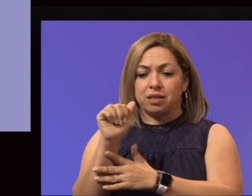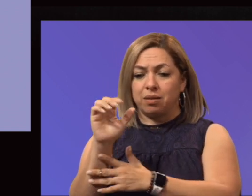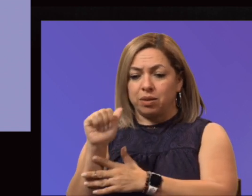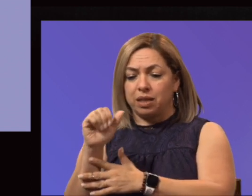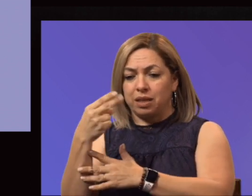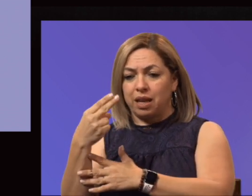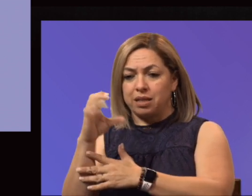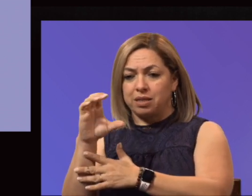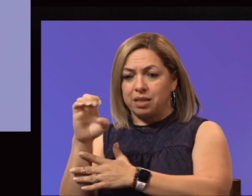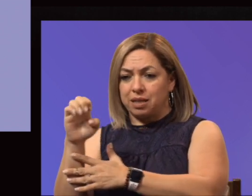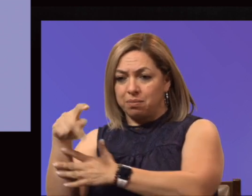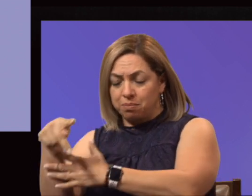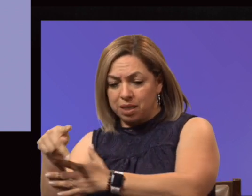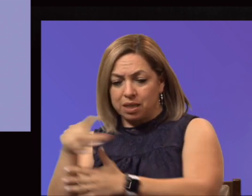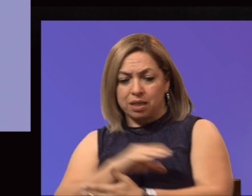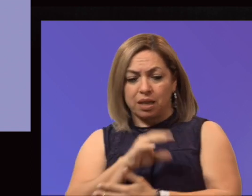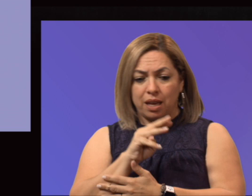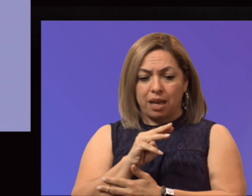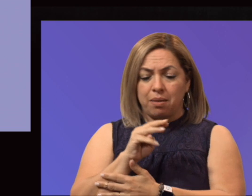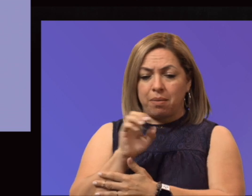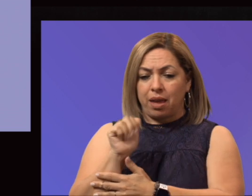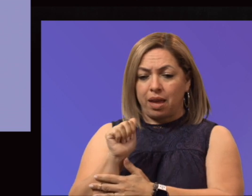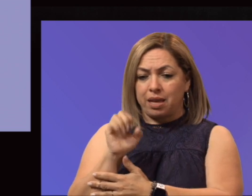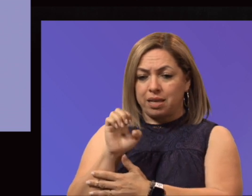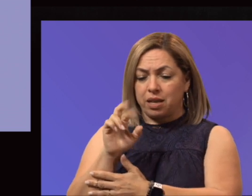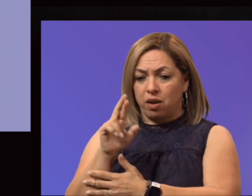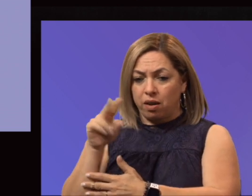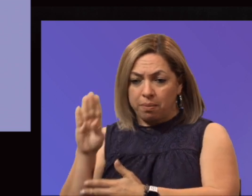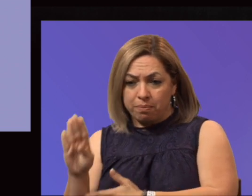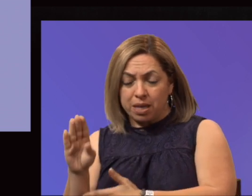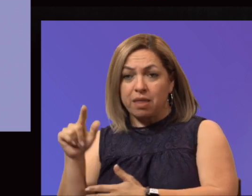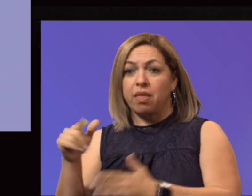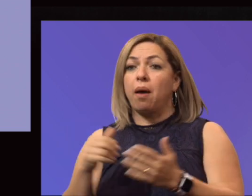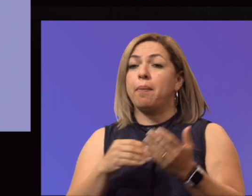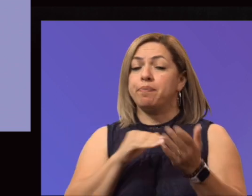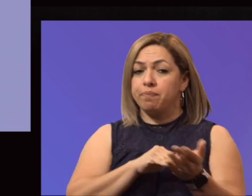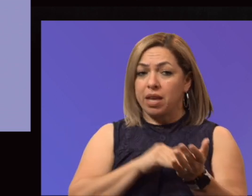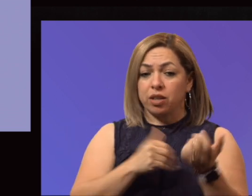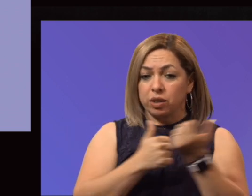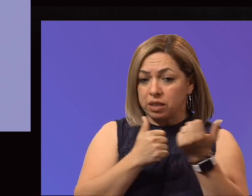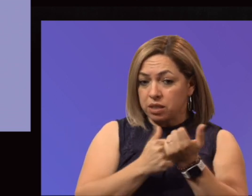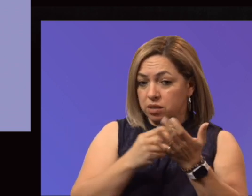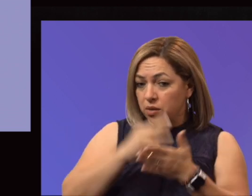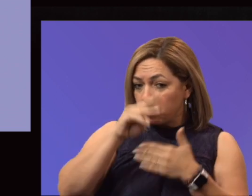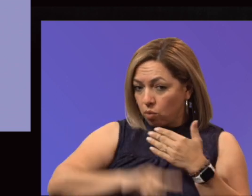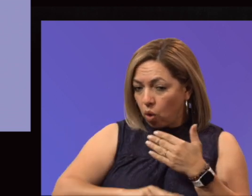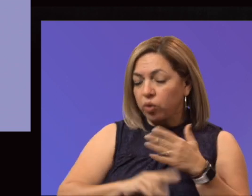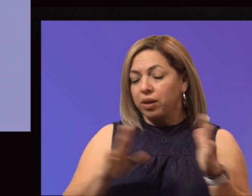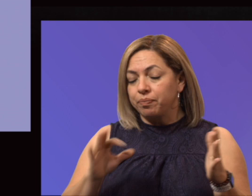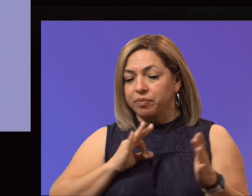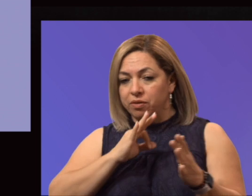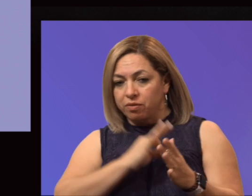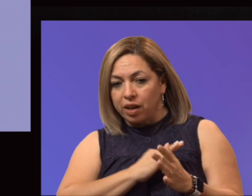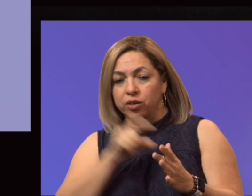MAERB. The medical assistance program, assisting program rather, and the faculty to be recognized statewide